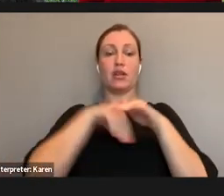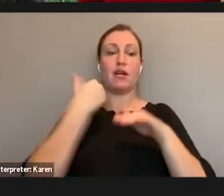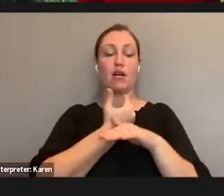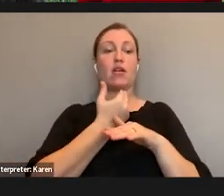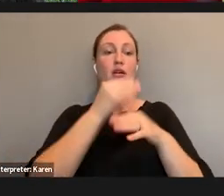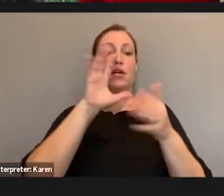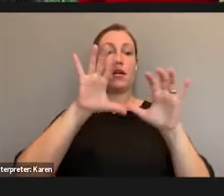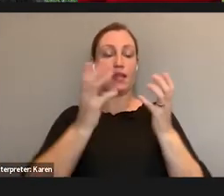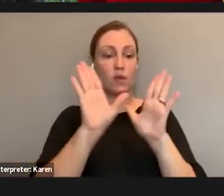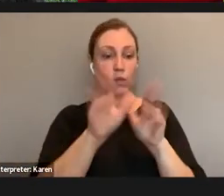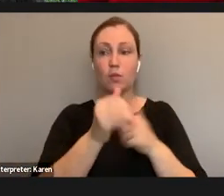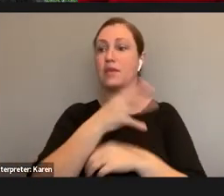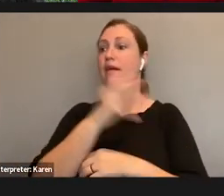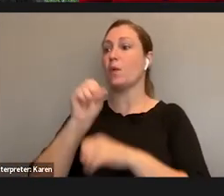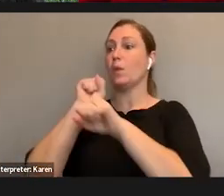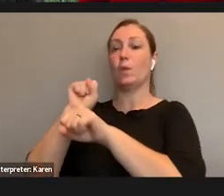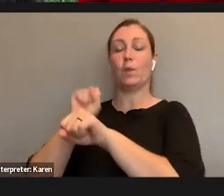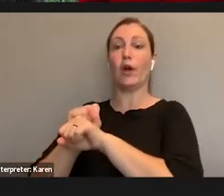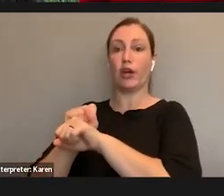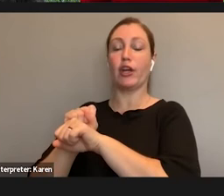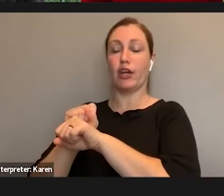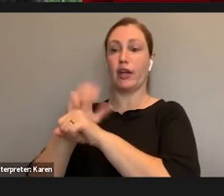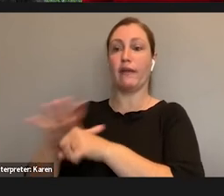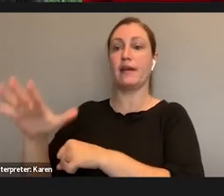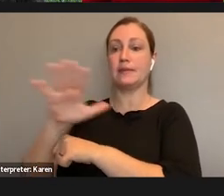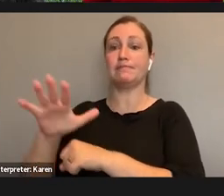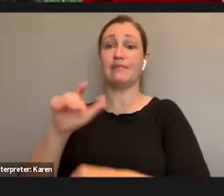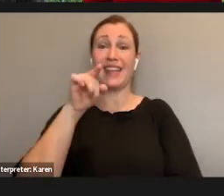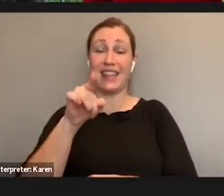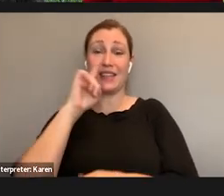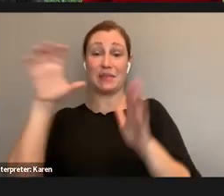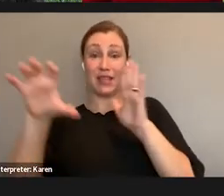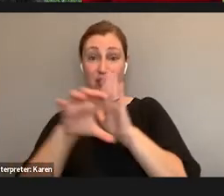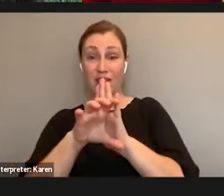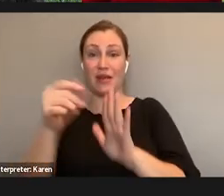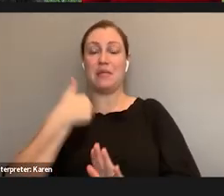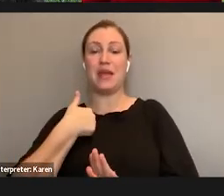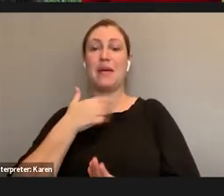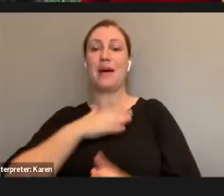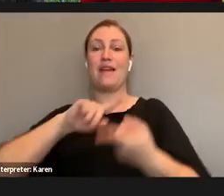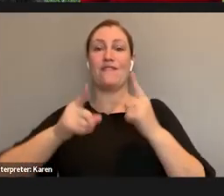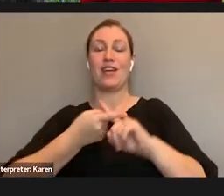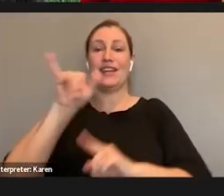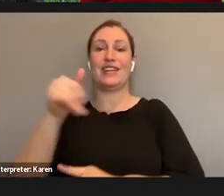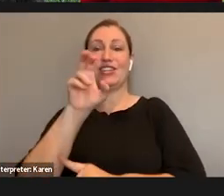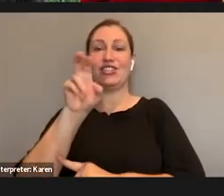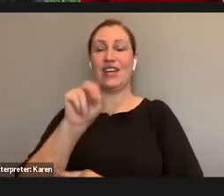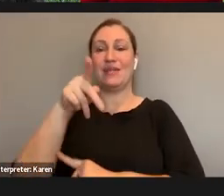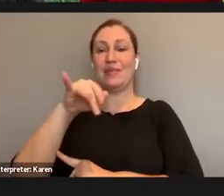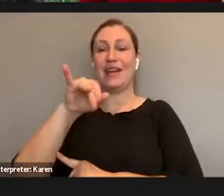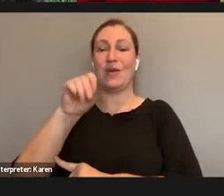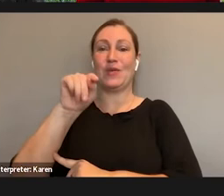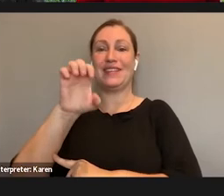This picture here is of me and my friend Jen Pyatek. We are some of the